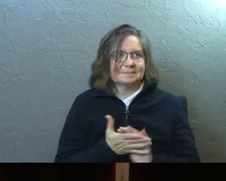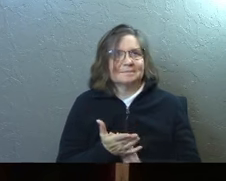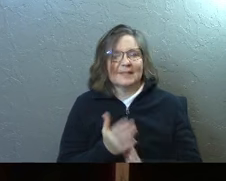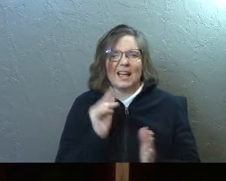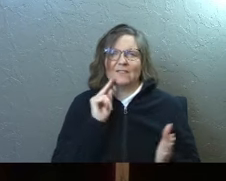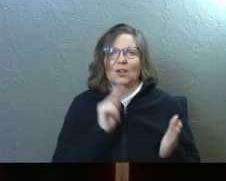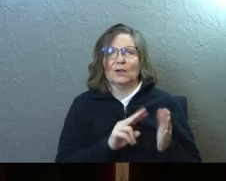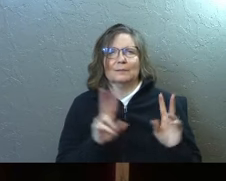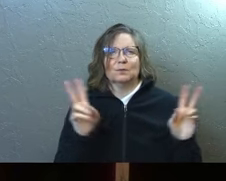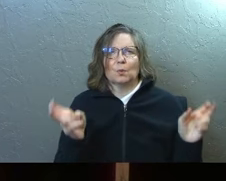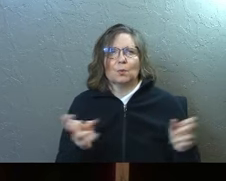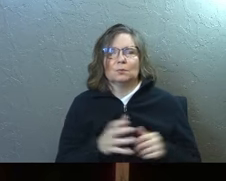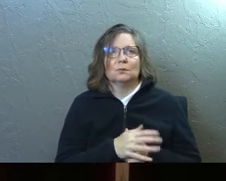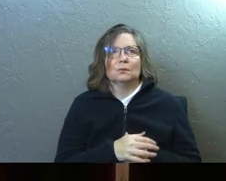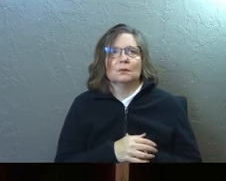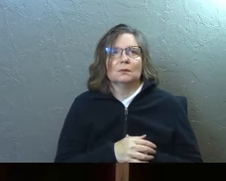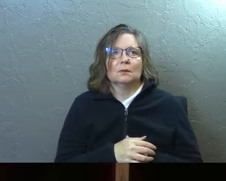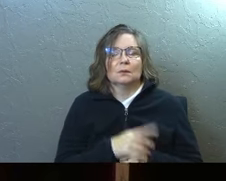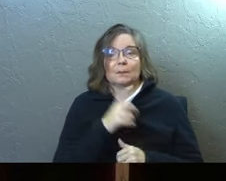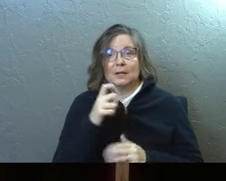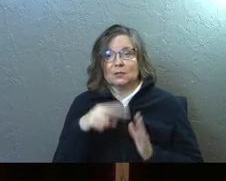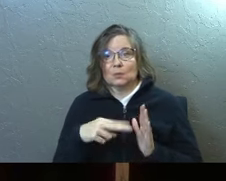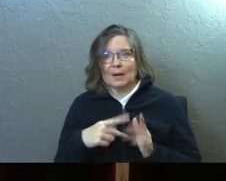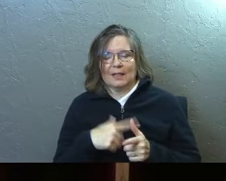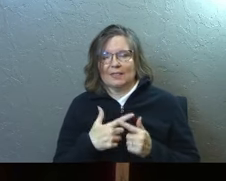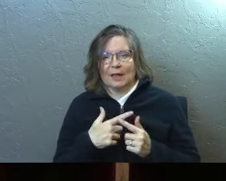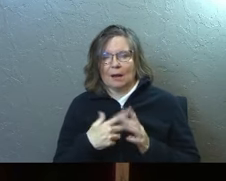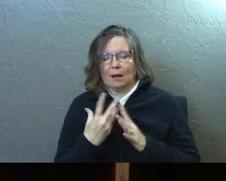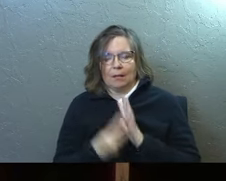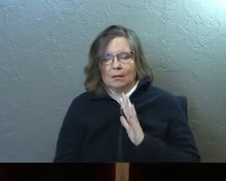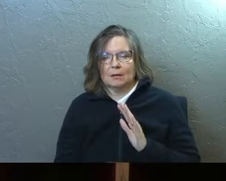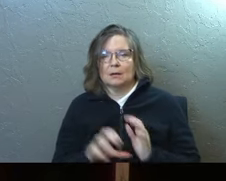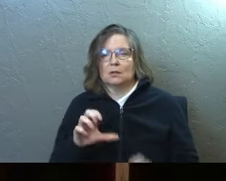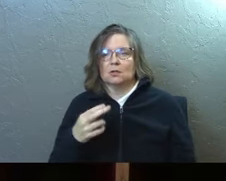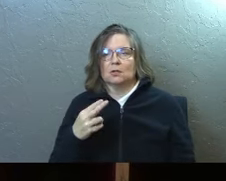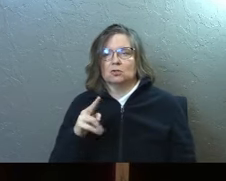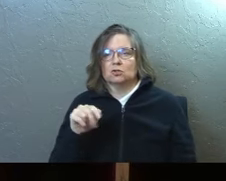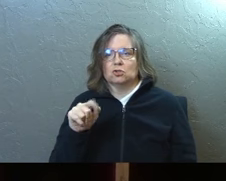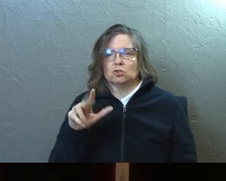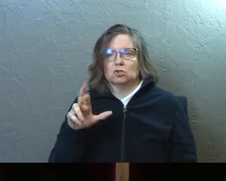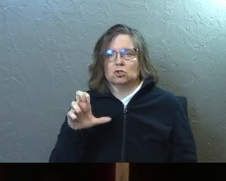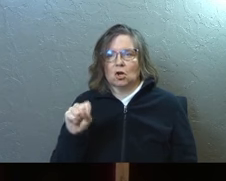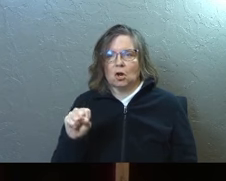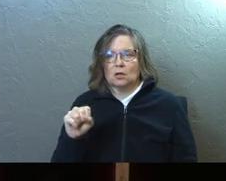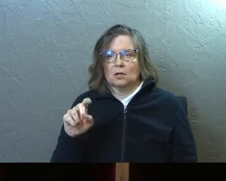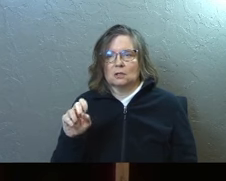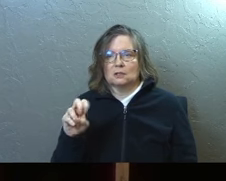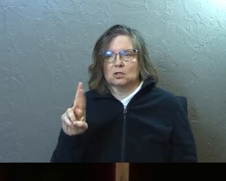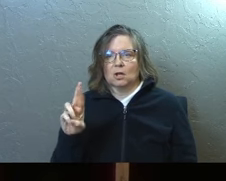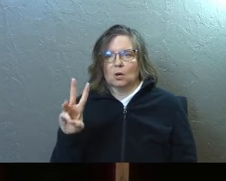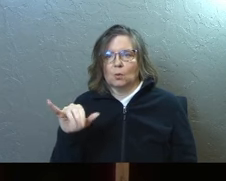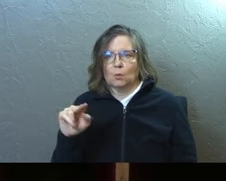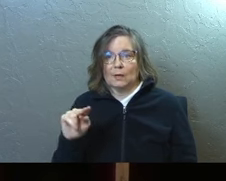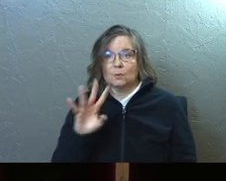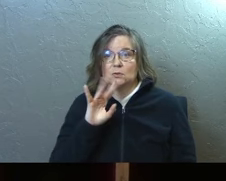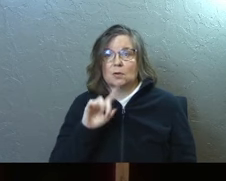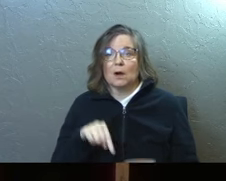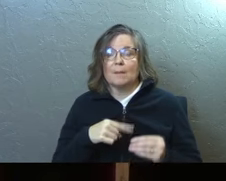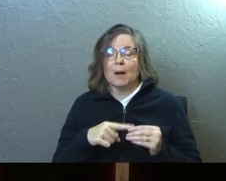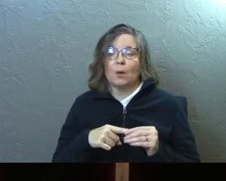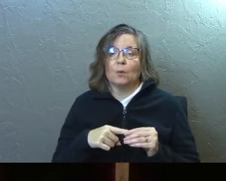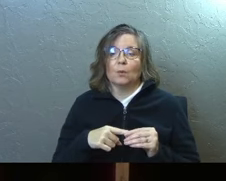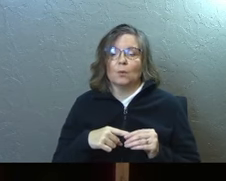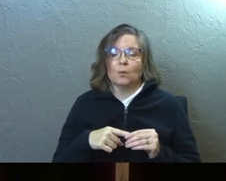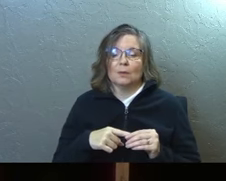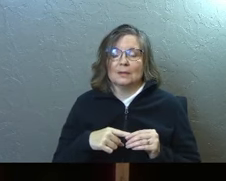I've got to look this quote up. Because I read it and then it was out of my mind. Charles Darwin just talking about